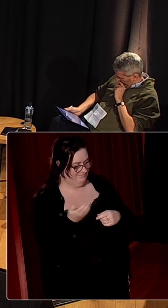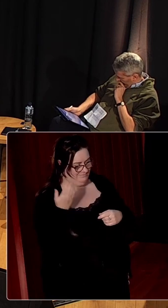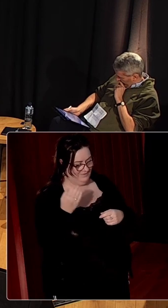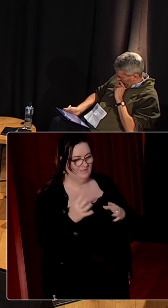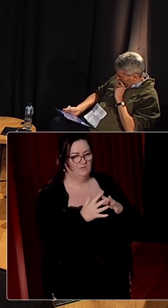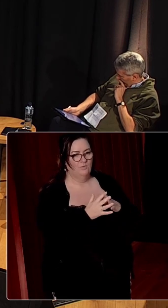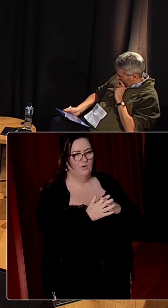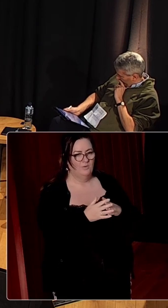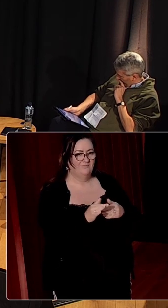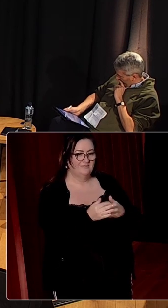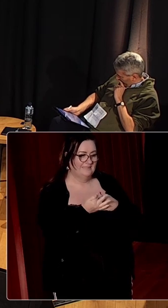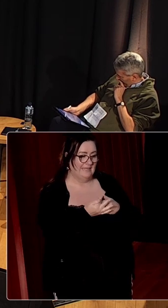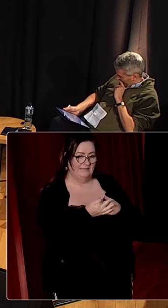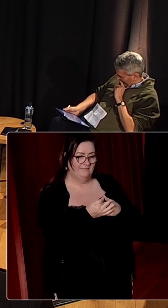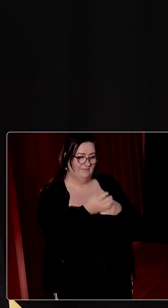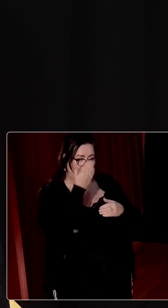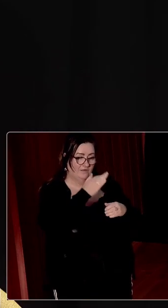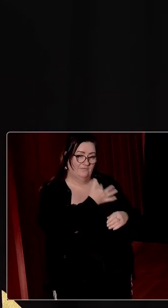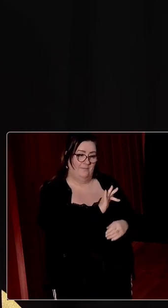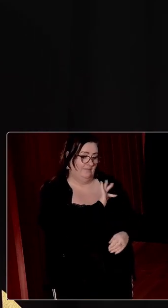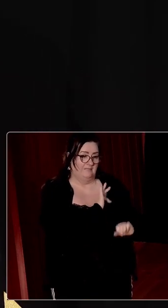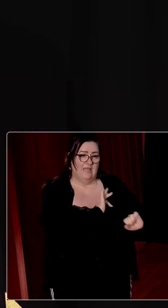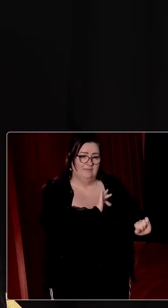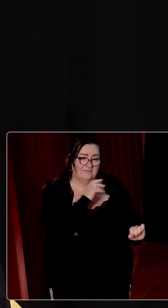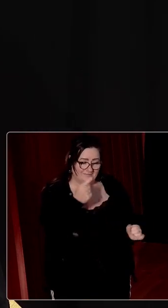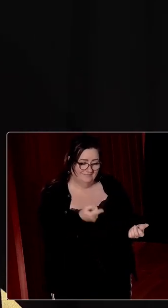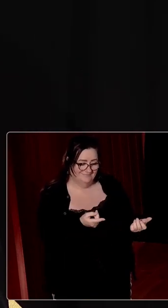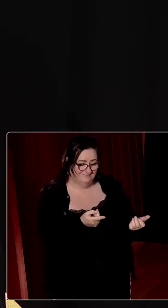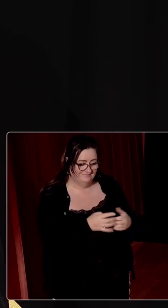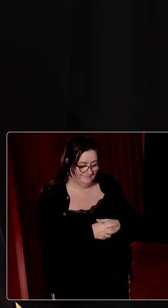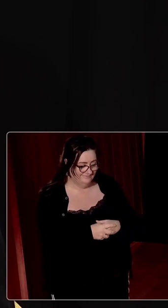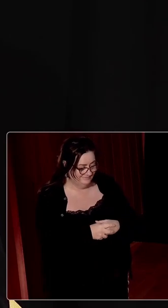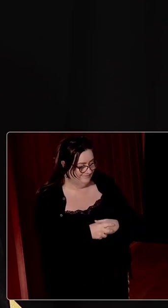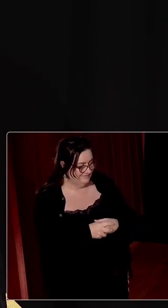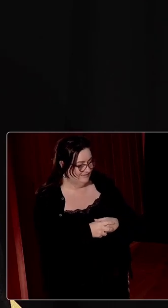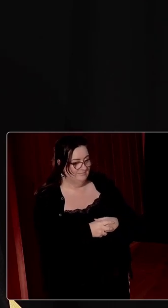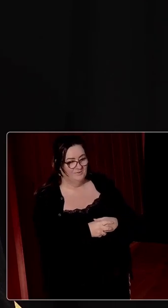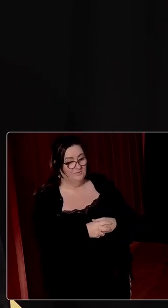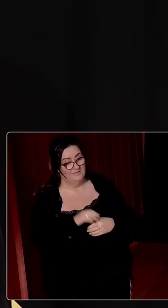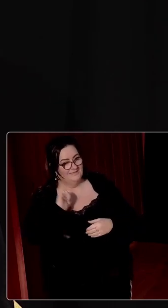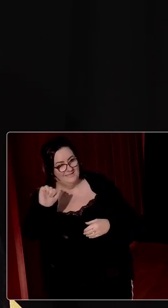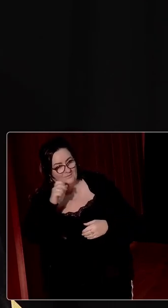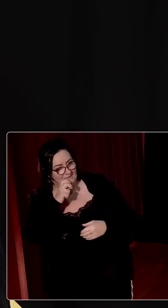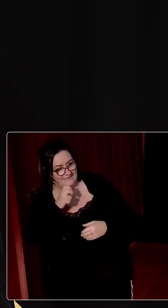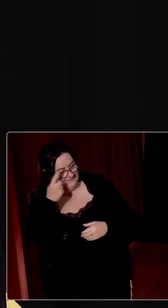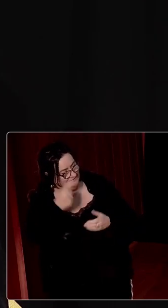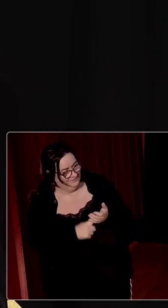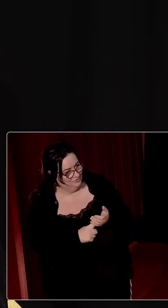stage in the war, we have to save the Irish from themselves. But as would have been pointed out to him, it wasn't Winston's decision.